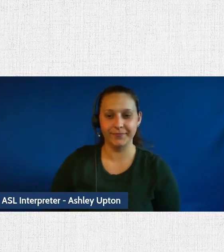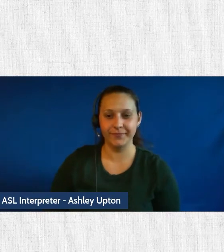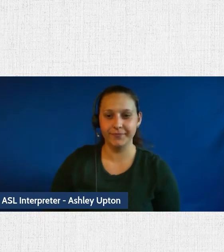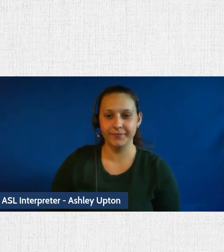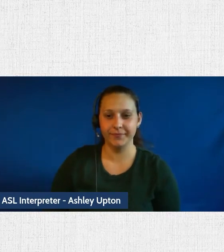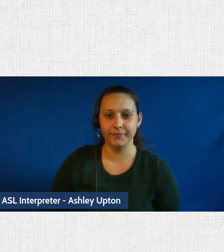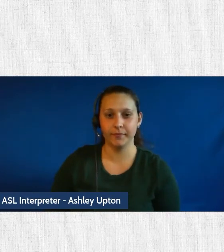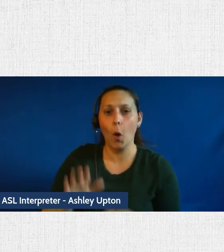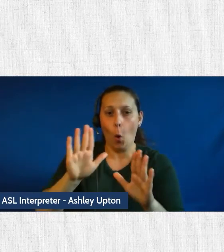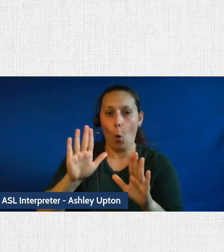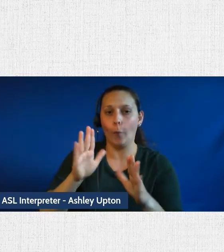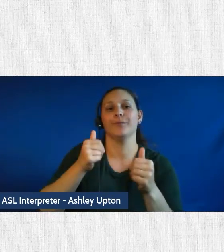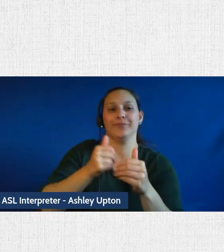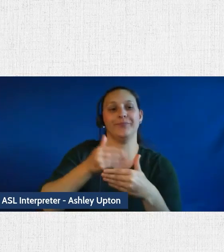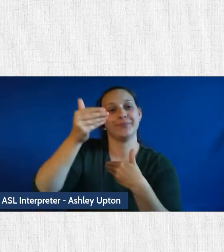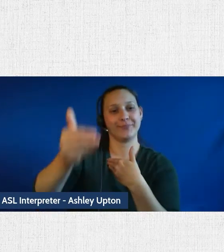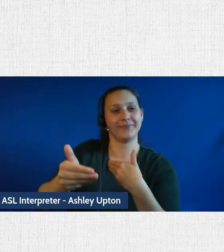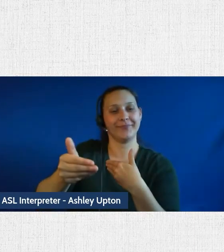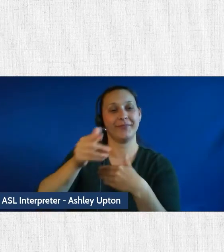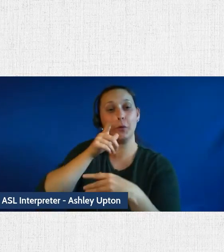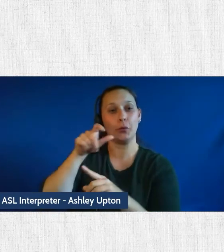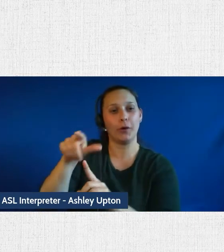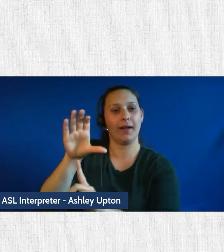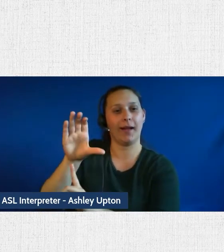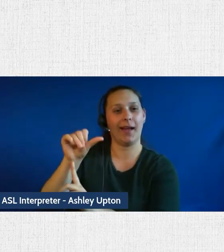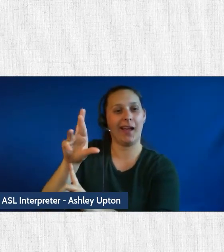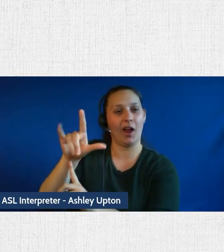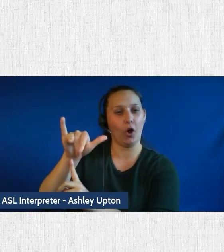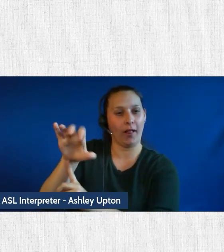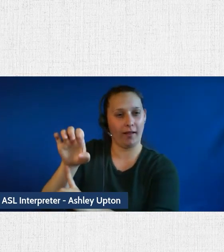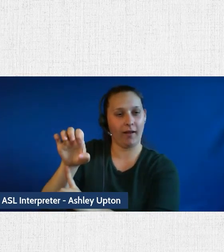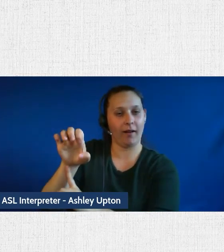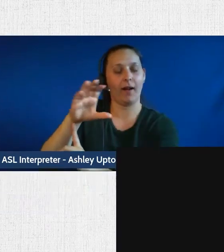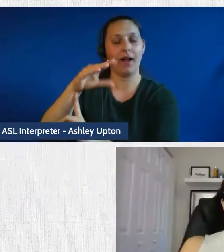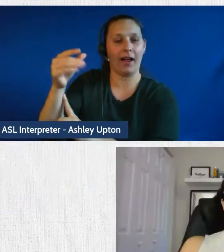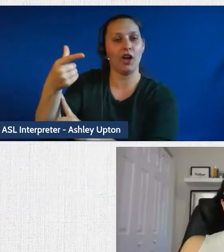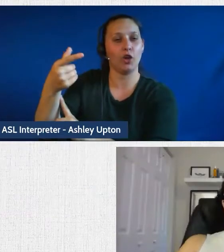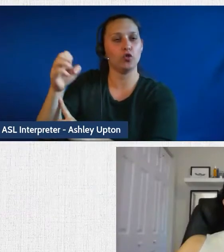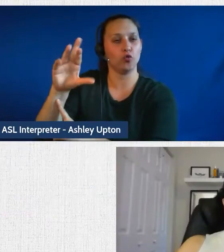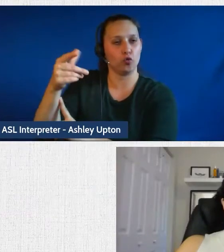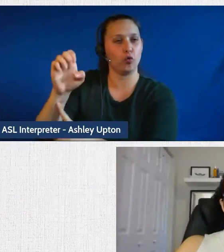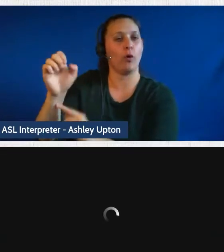Oh, and next up is Caroline and George with BLG.